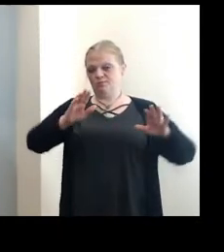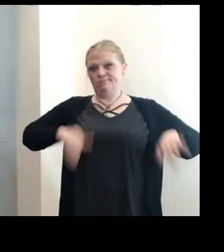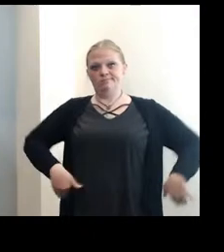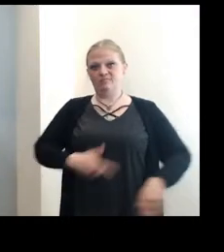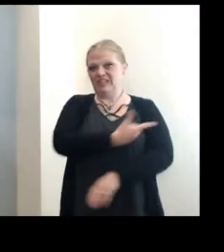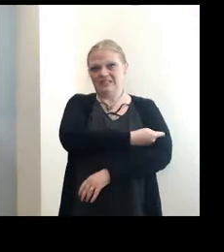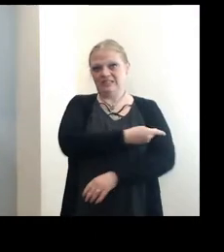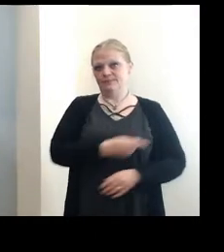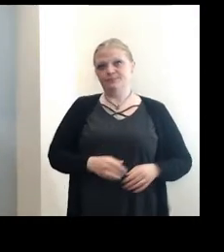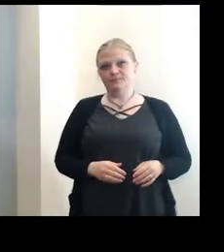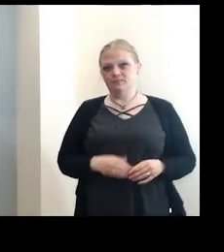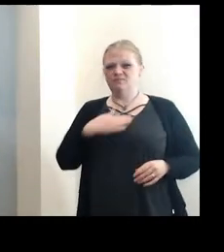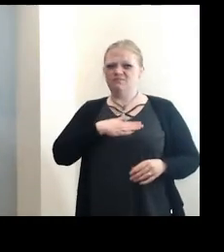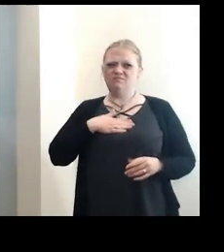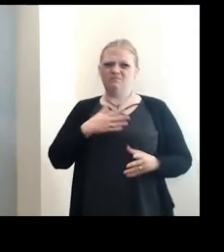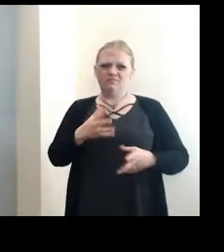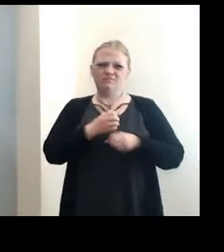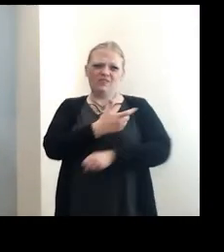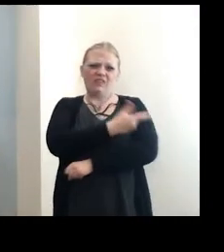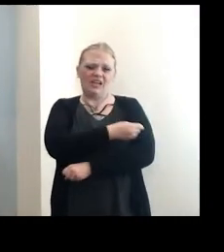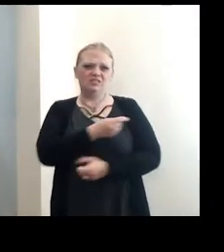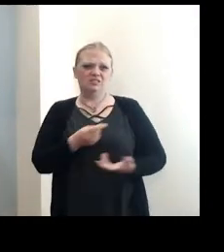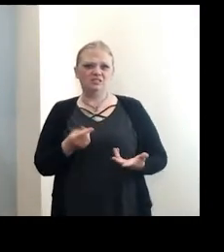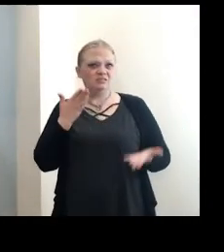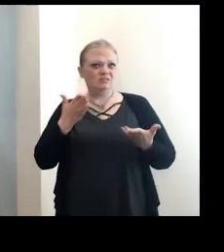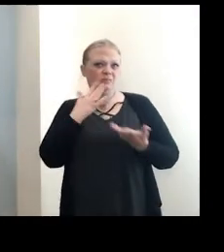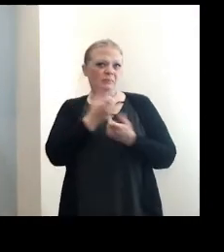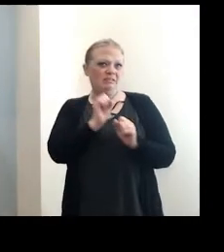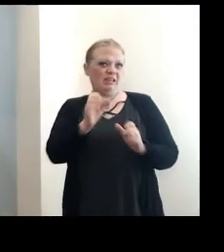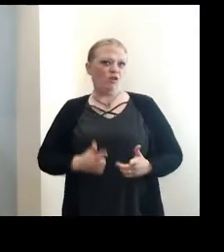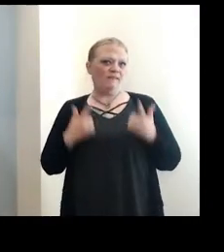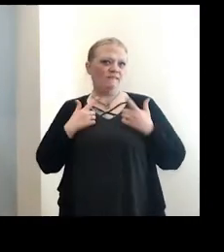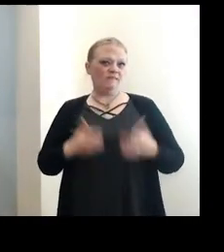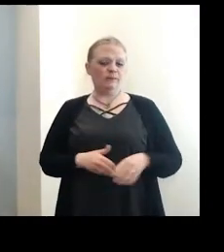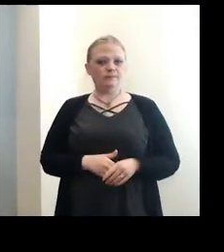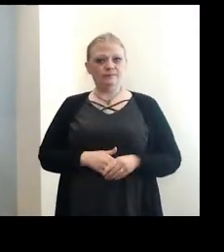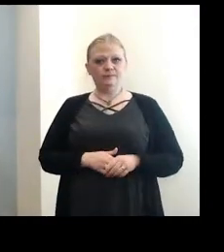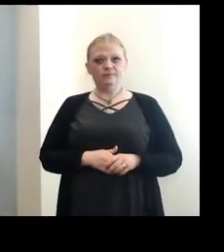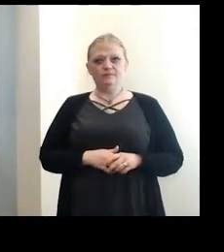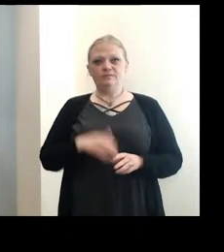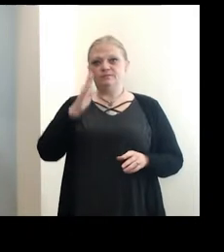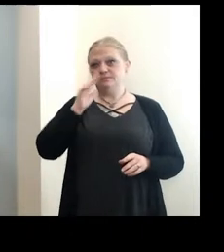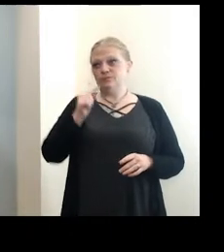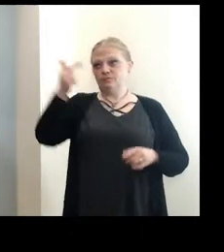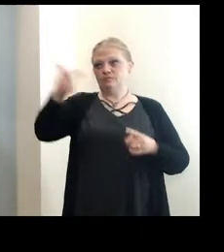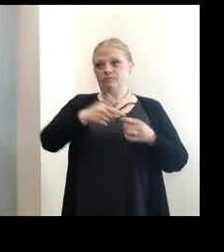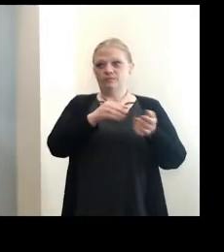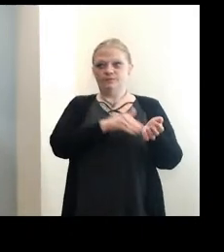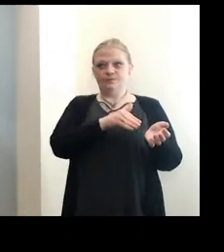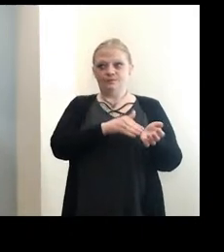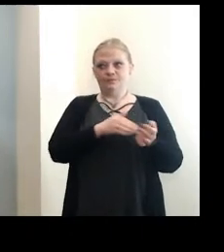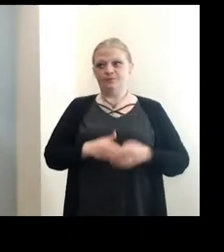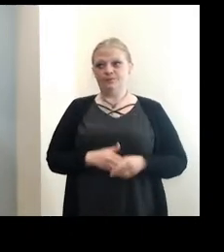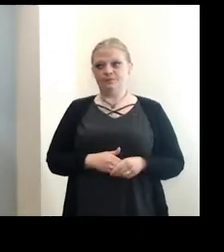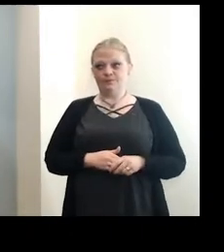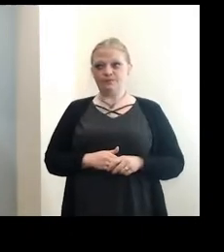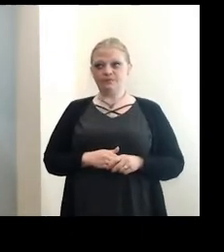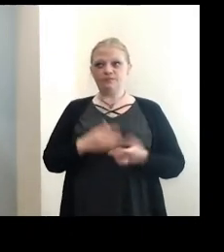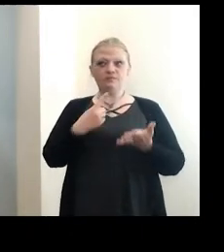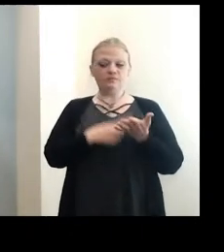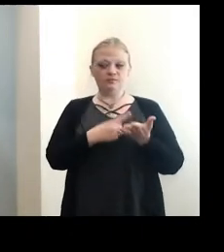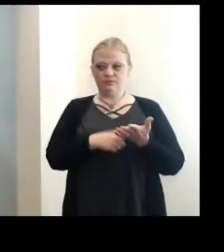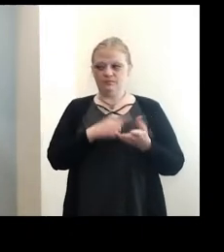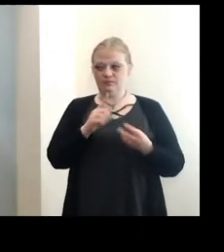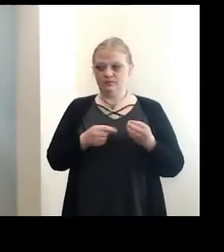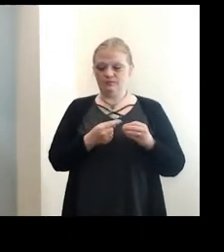vaccinated. Please get vaccinated. It might save your life. Uh, I will turn it over to Dr. Bursty now to talk